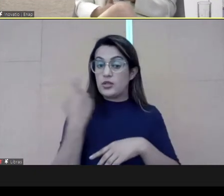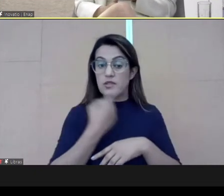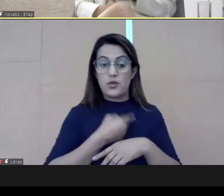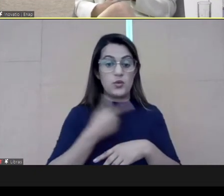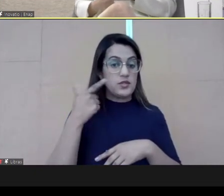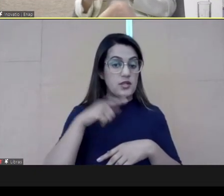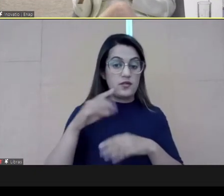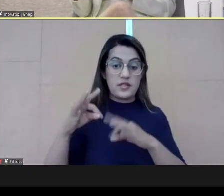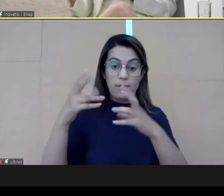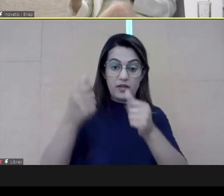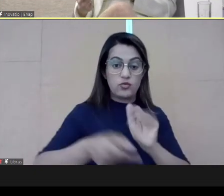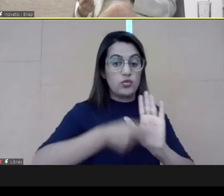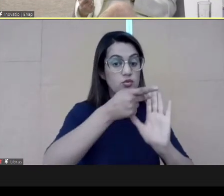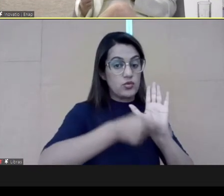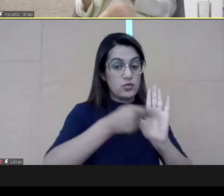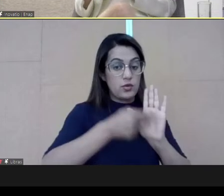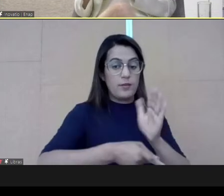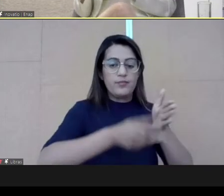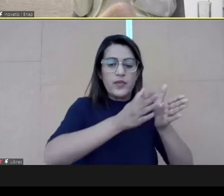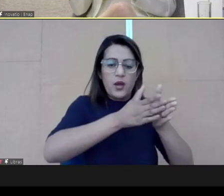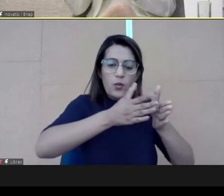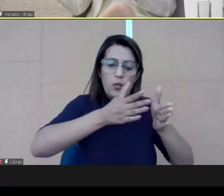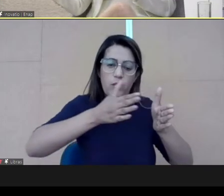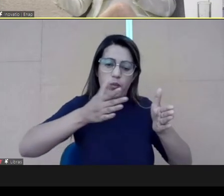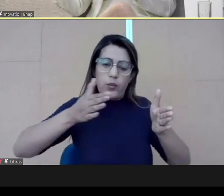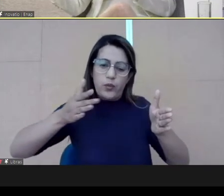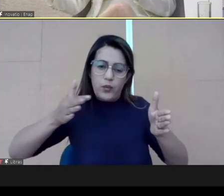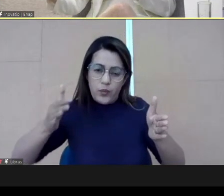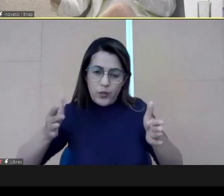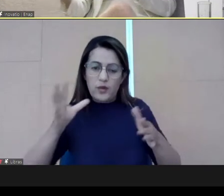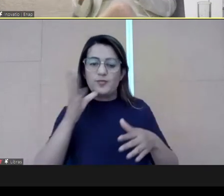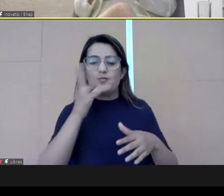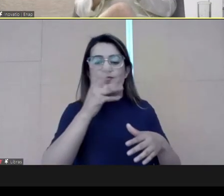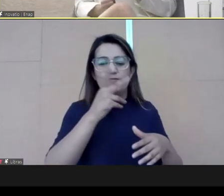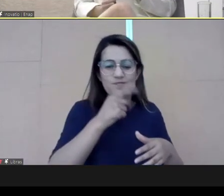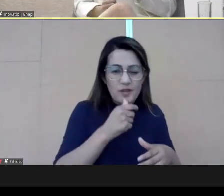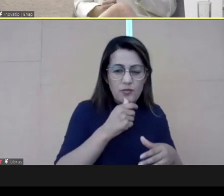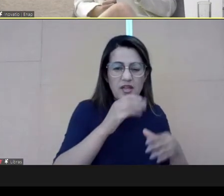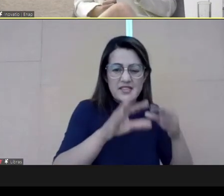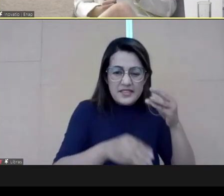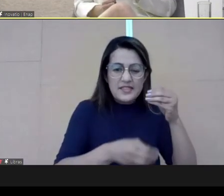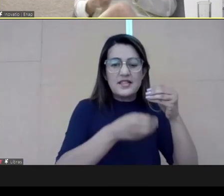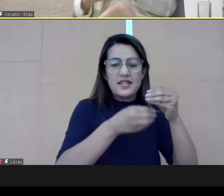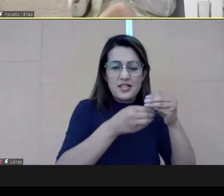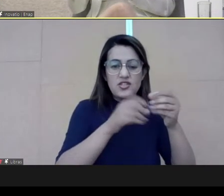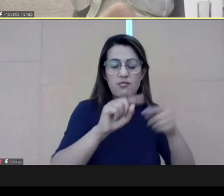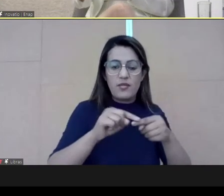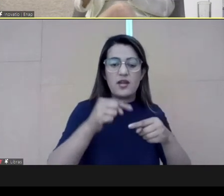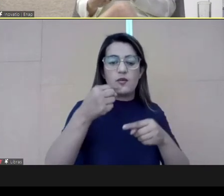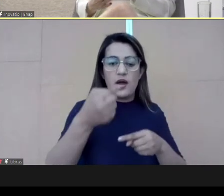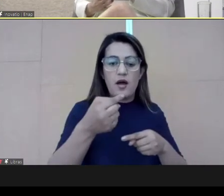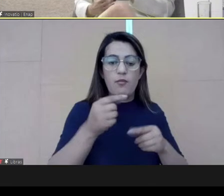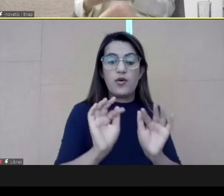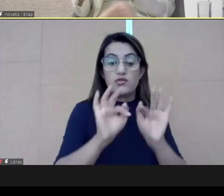cannot have in all our programs. It's a long process, the engagement